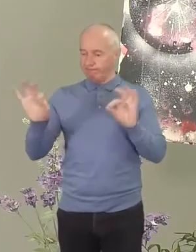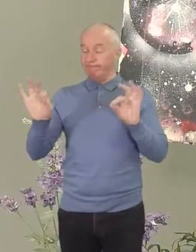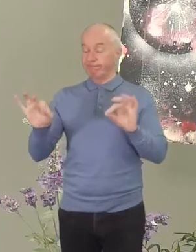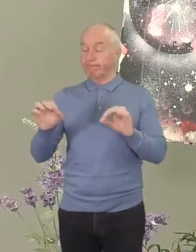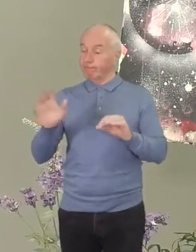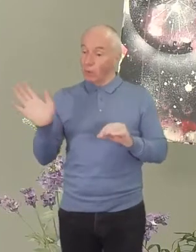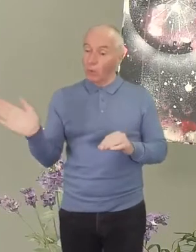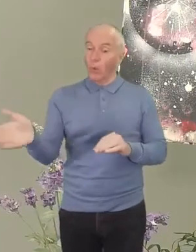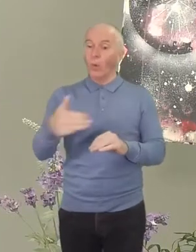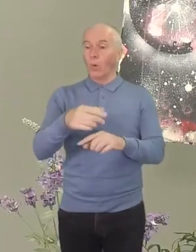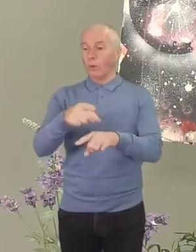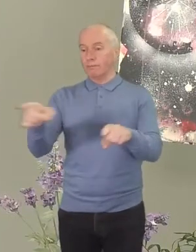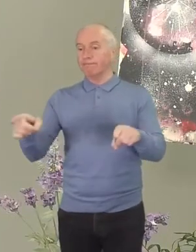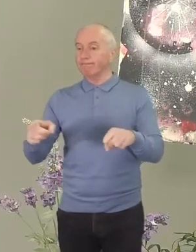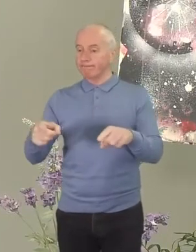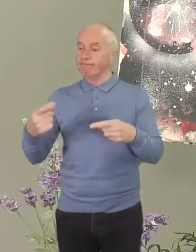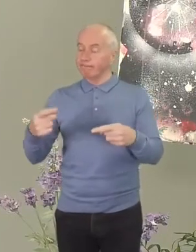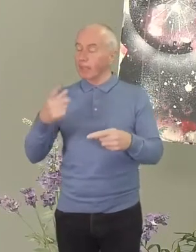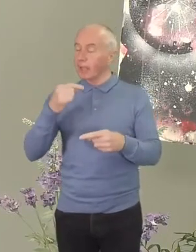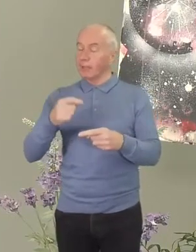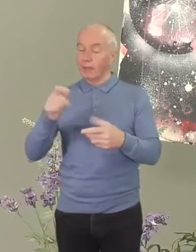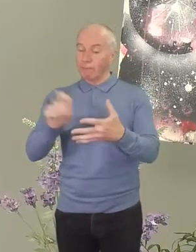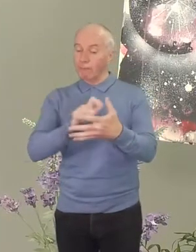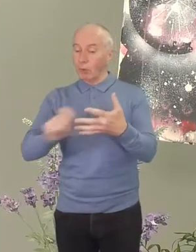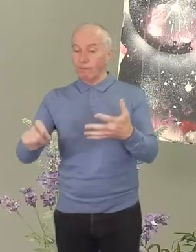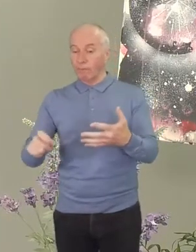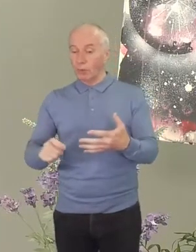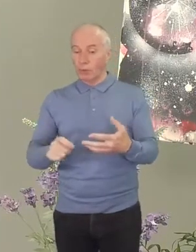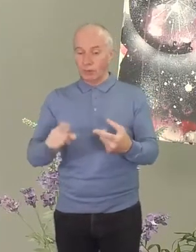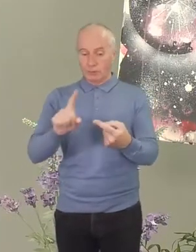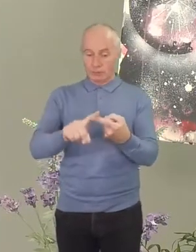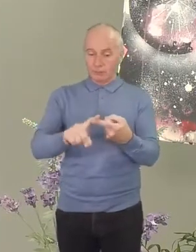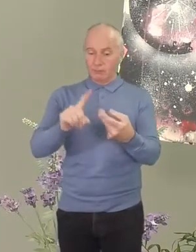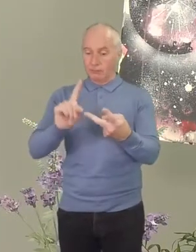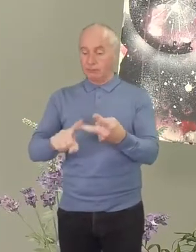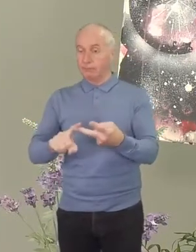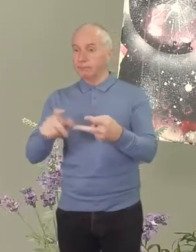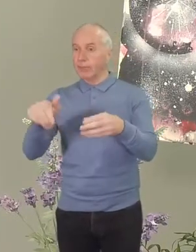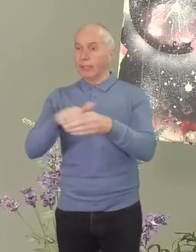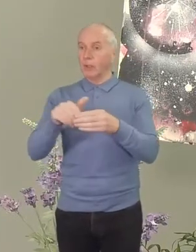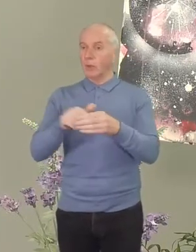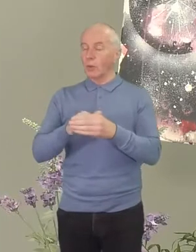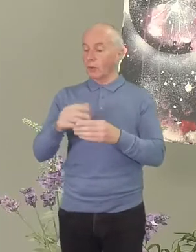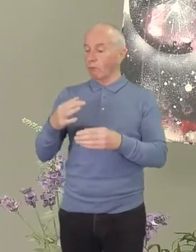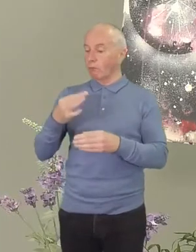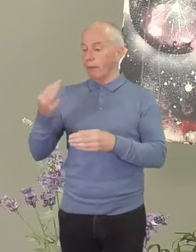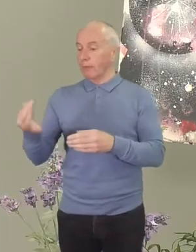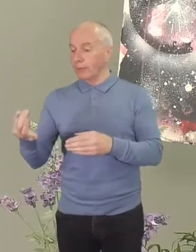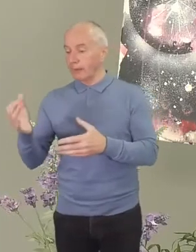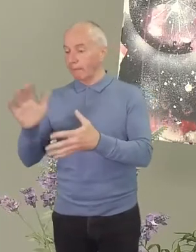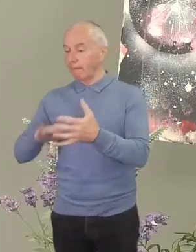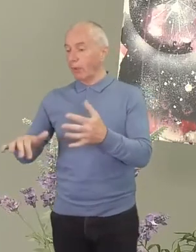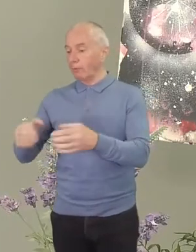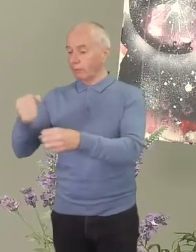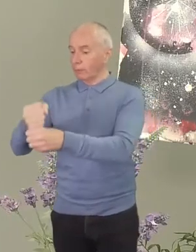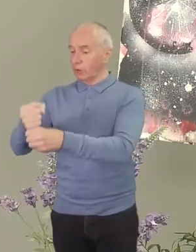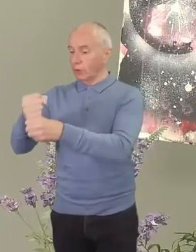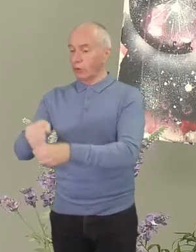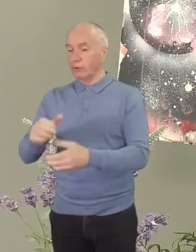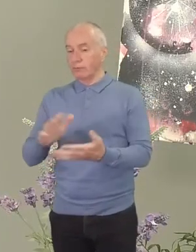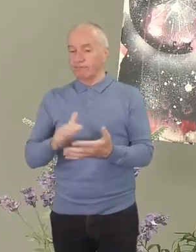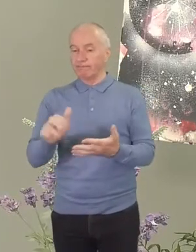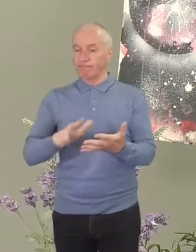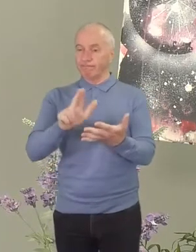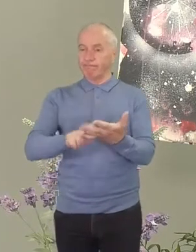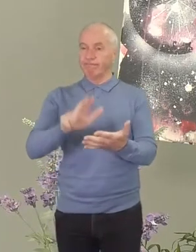to vote for these two resolutions. And just to remind you, that includes representatives of churches, accredited